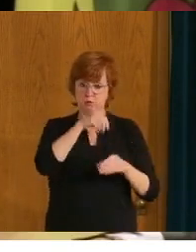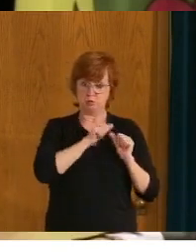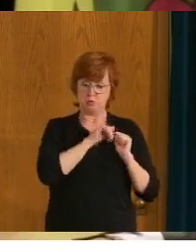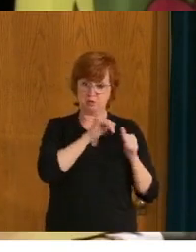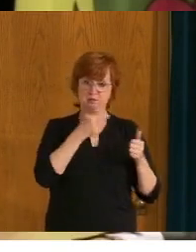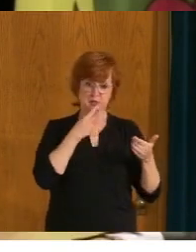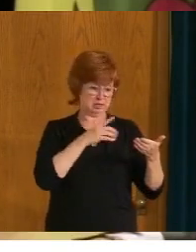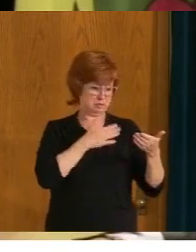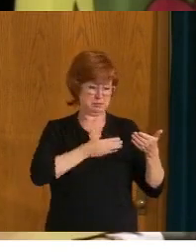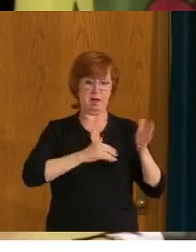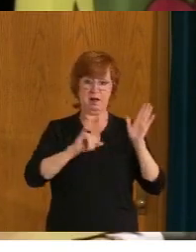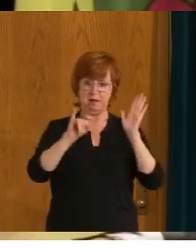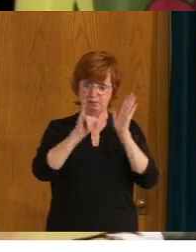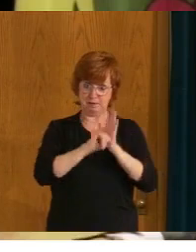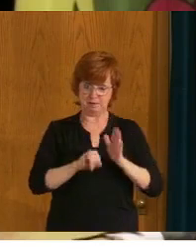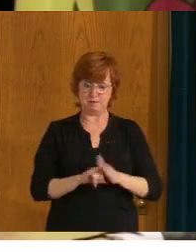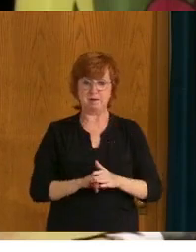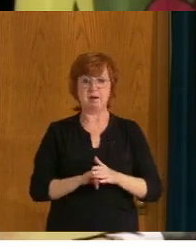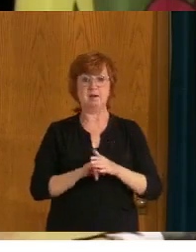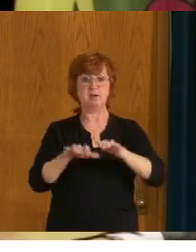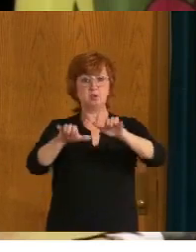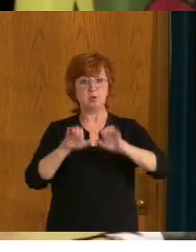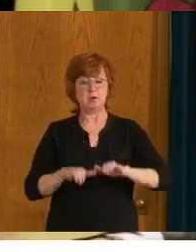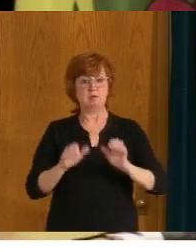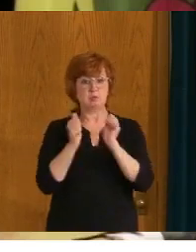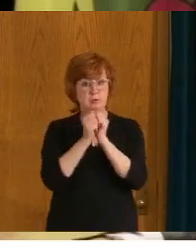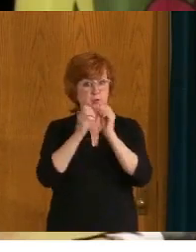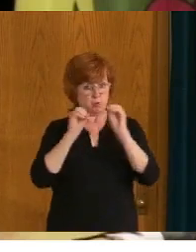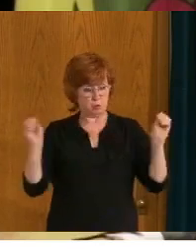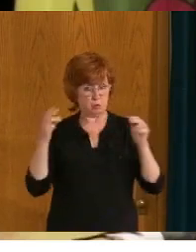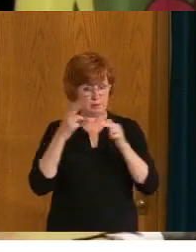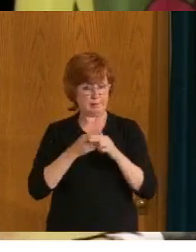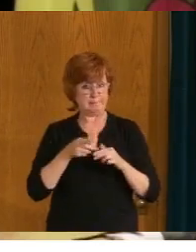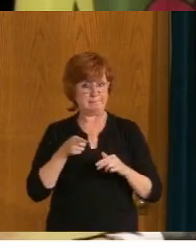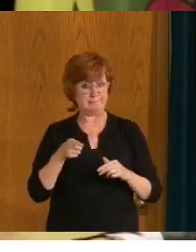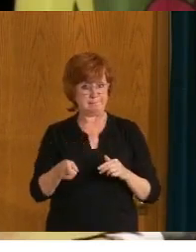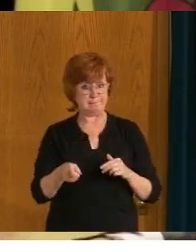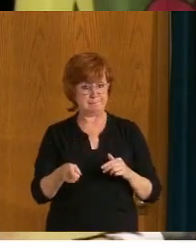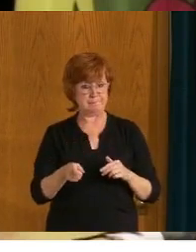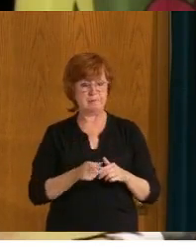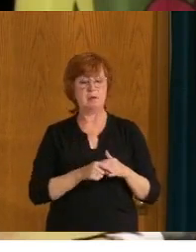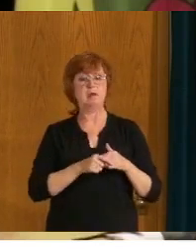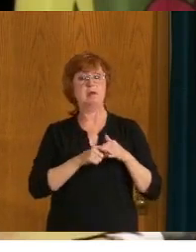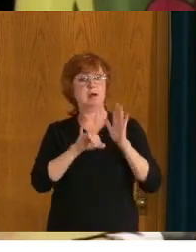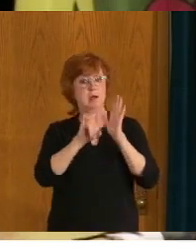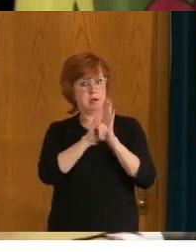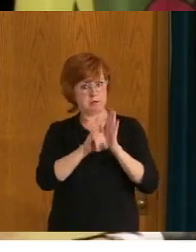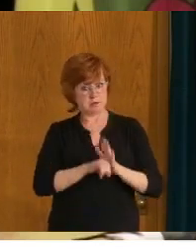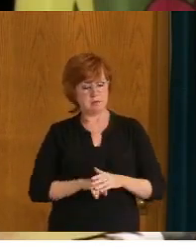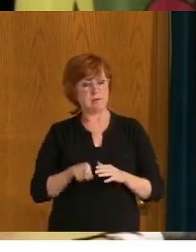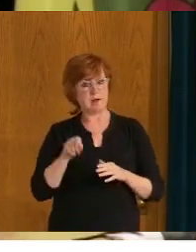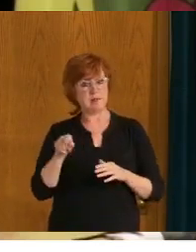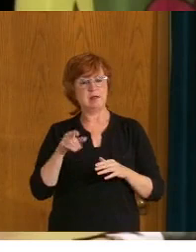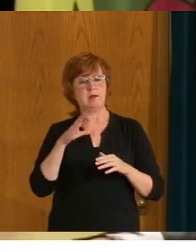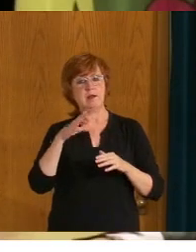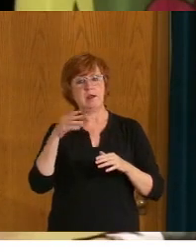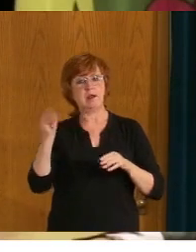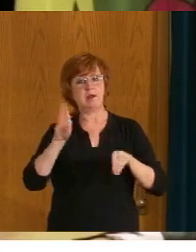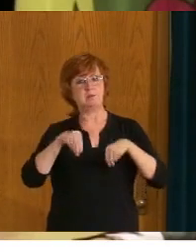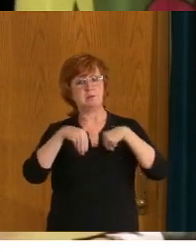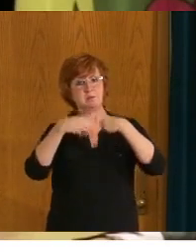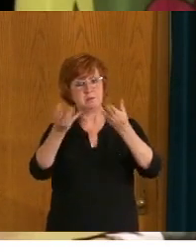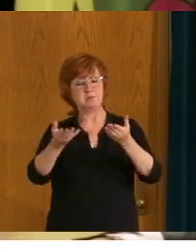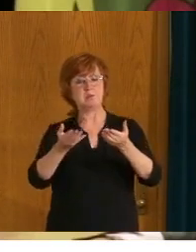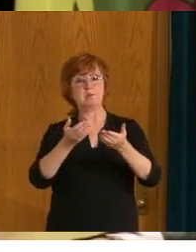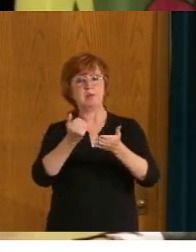and identify, uh, ultimately, uh, the individuals that lie within and to help, uh, provide the first steps of closure